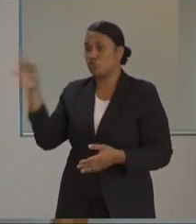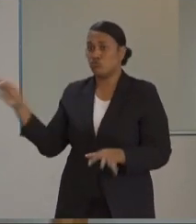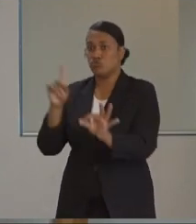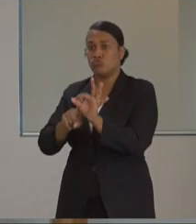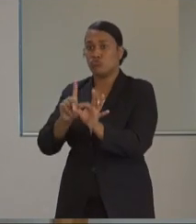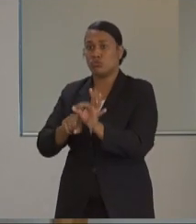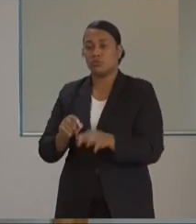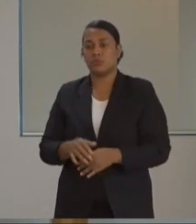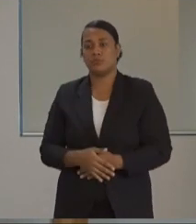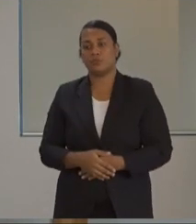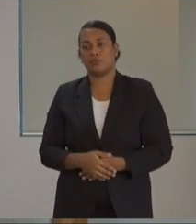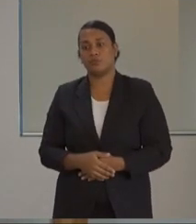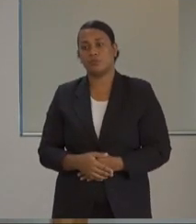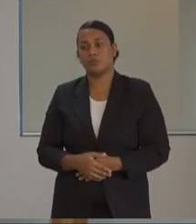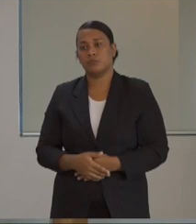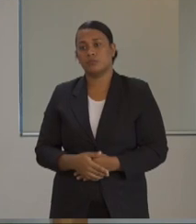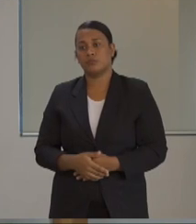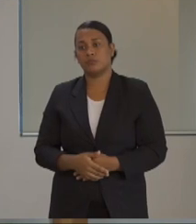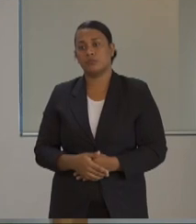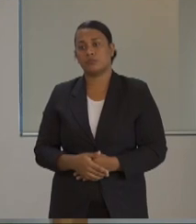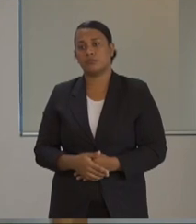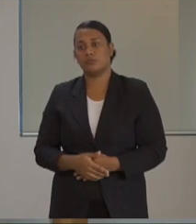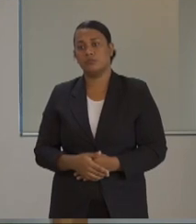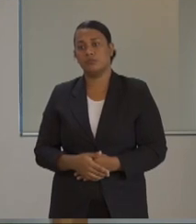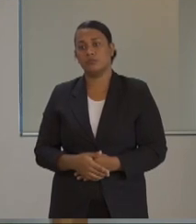Sir, Edwin from APC News. Just going back to